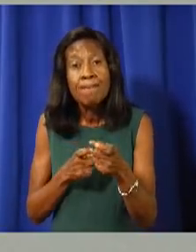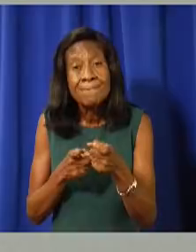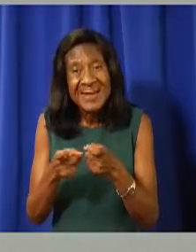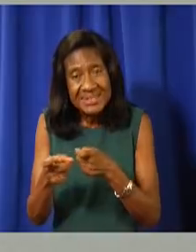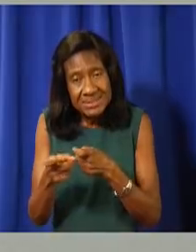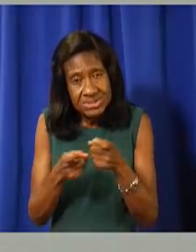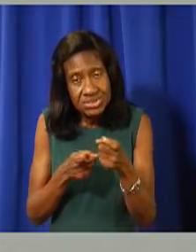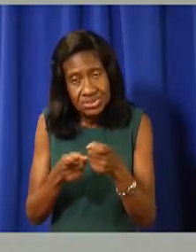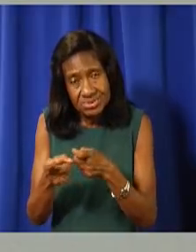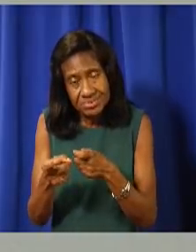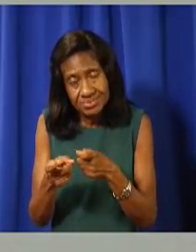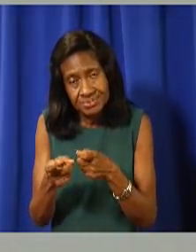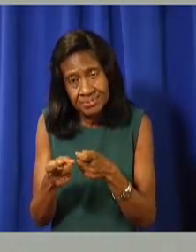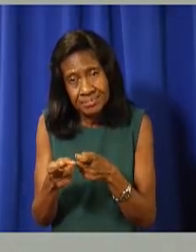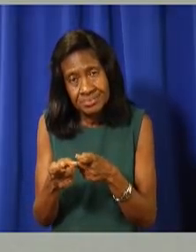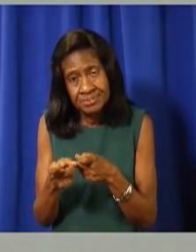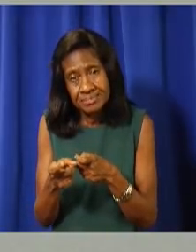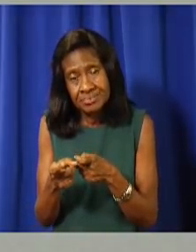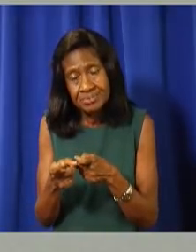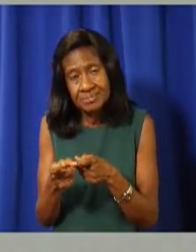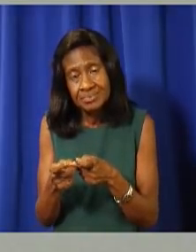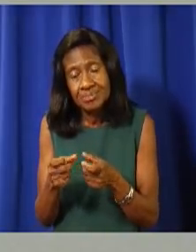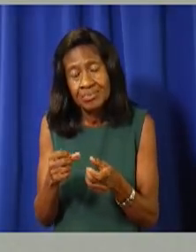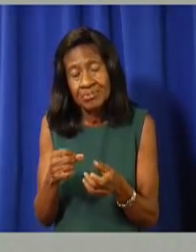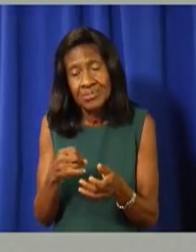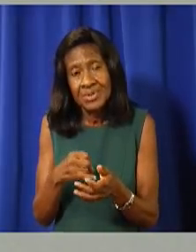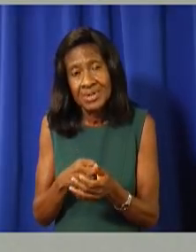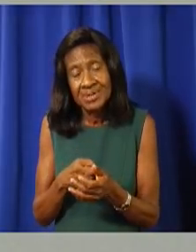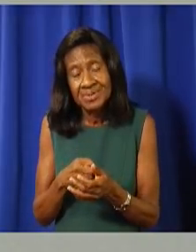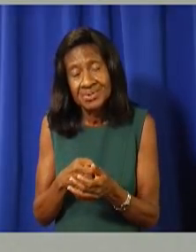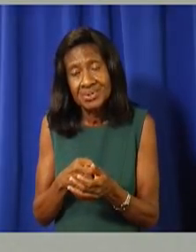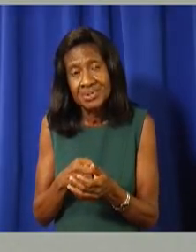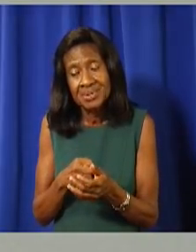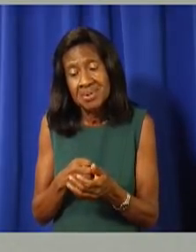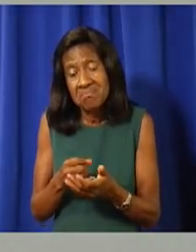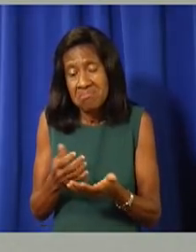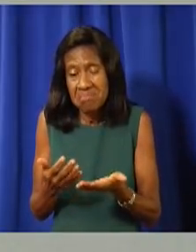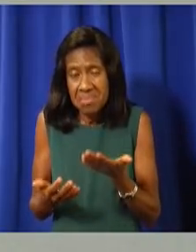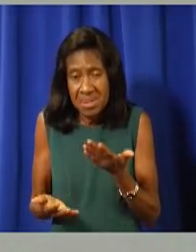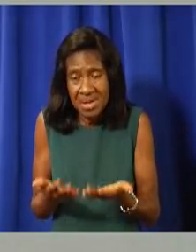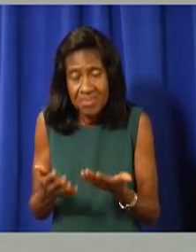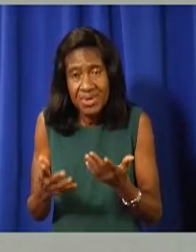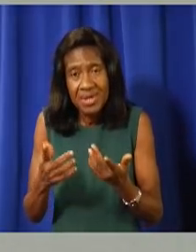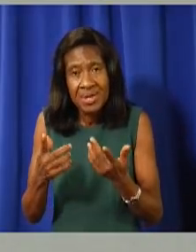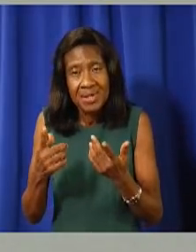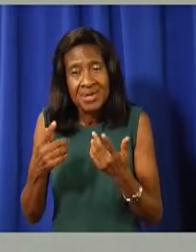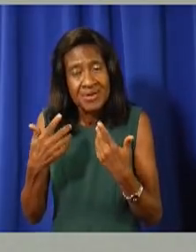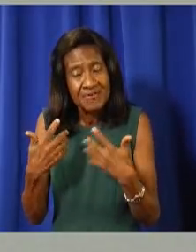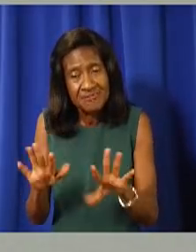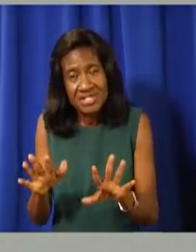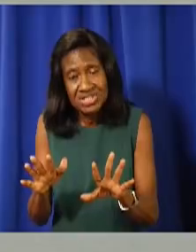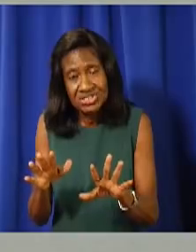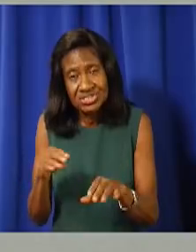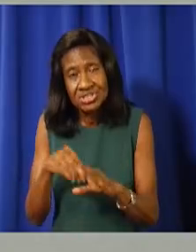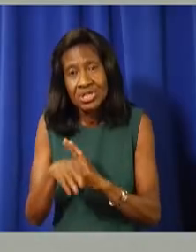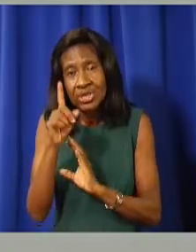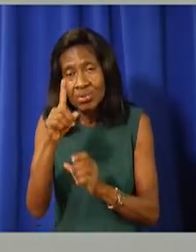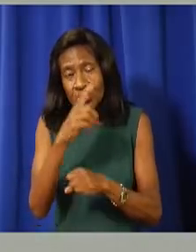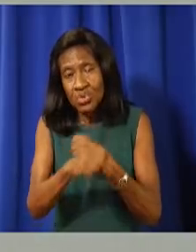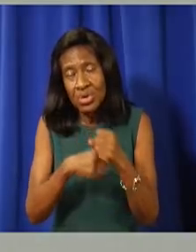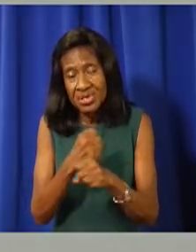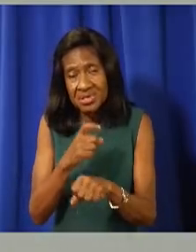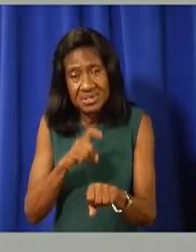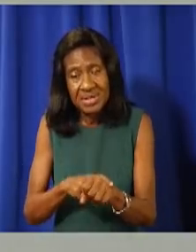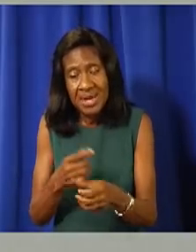it is going to be a part of life. It may, it may go away in a year's time. It may be two